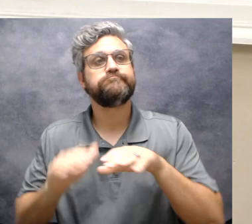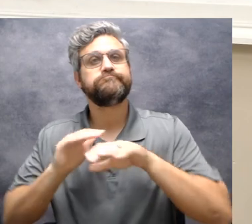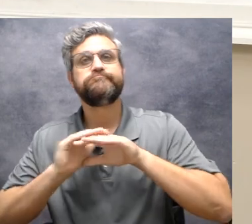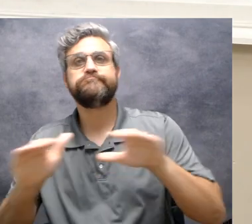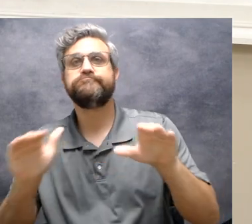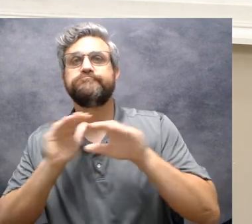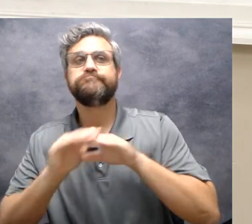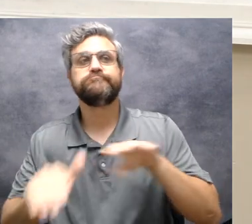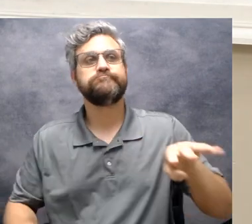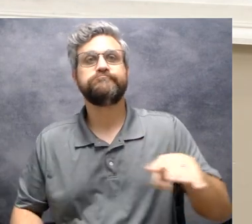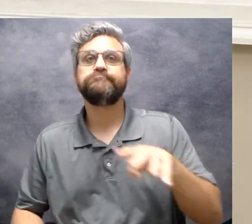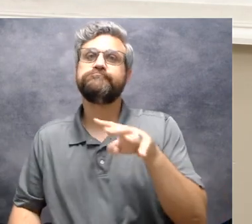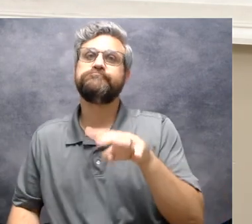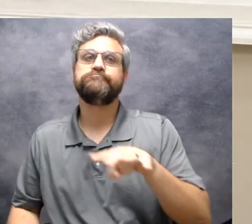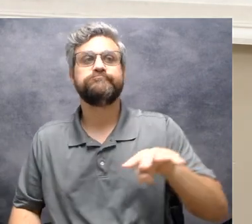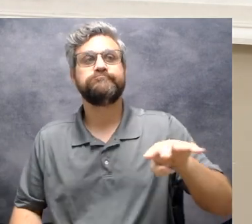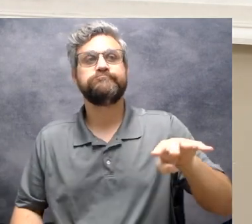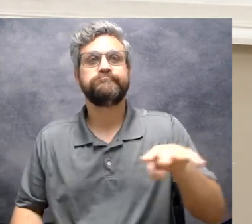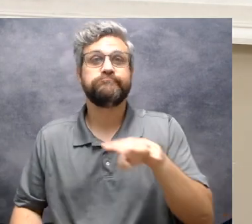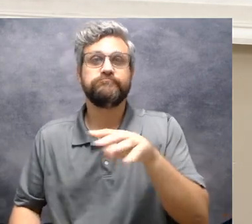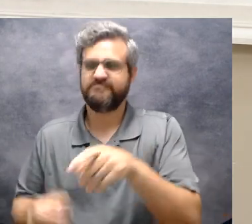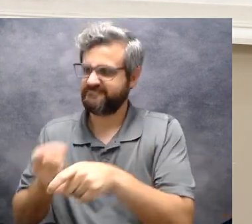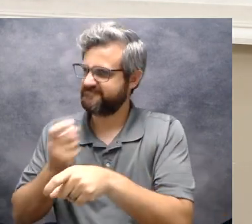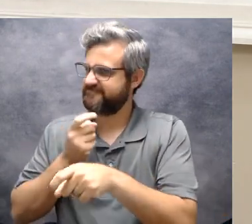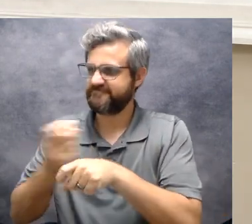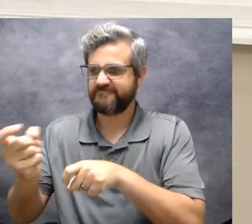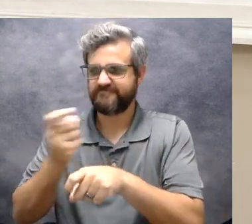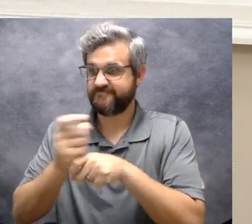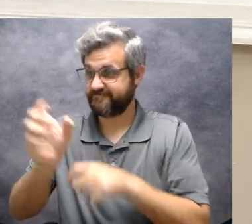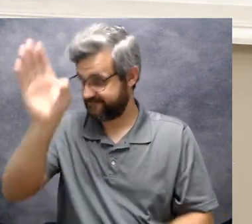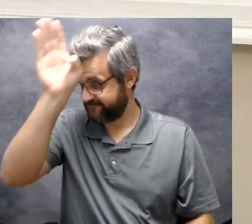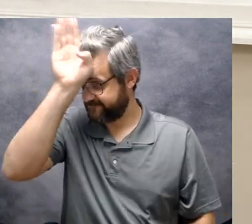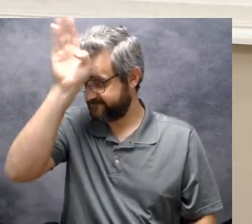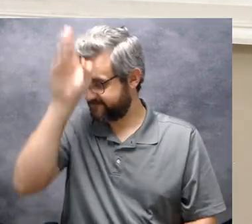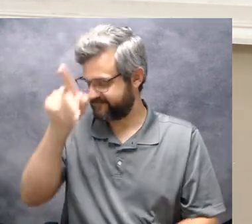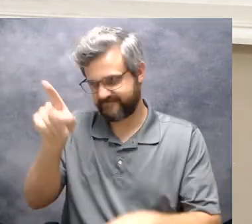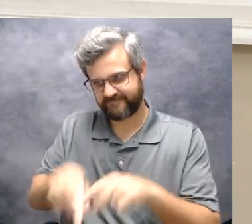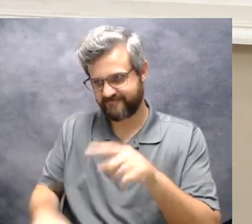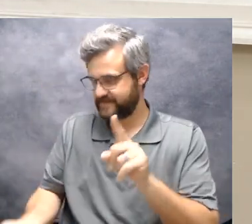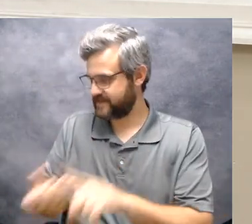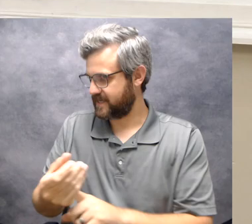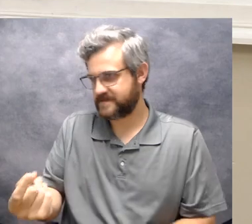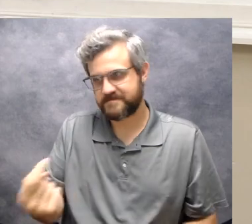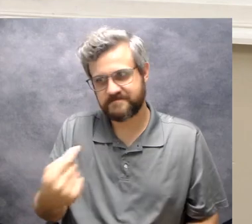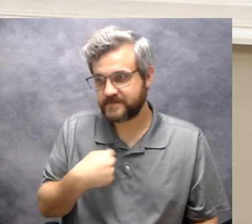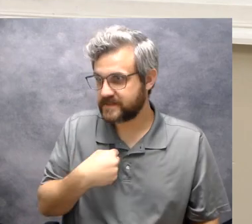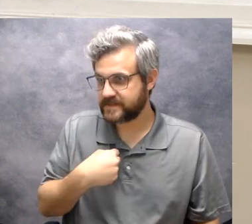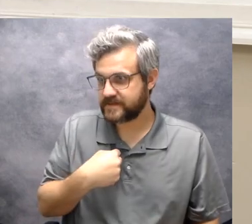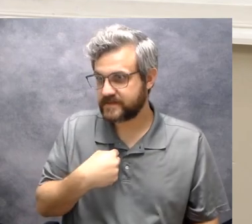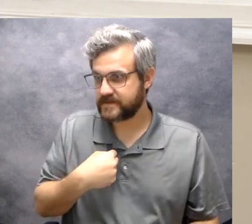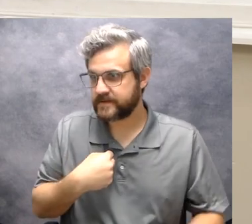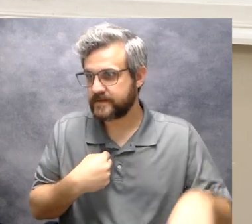she's swimming in the sea teasing mr. shark he's